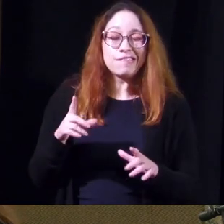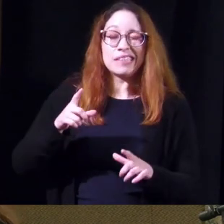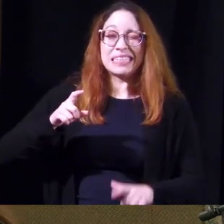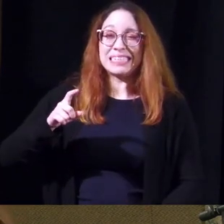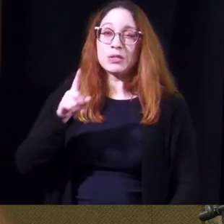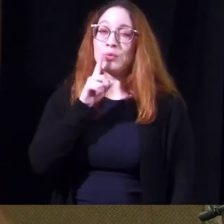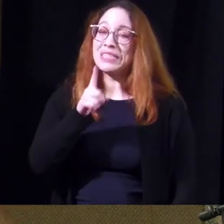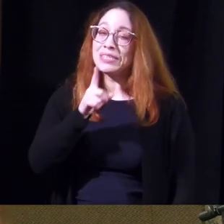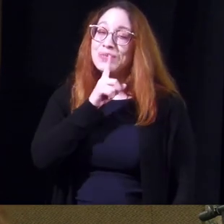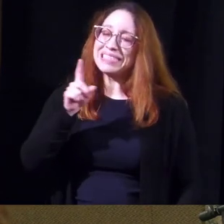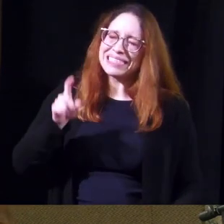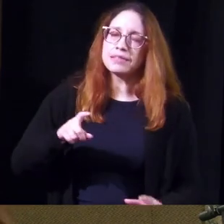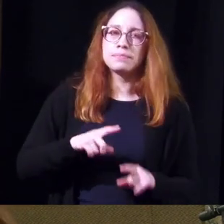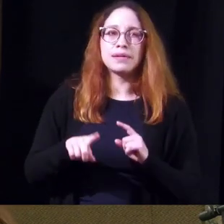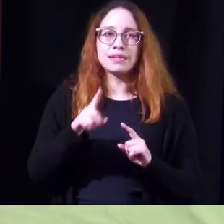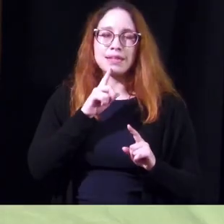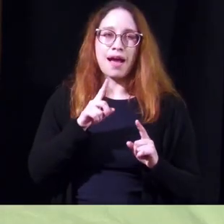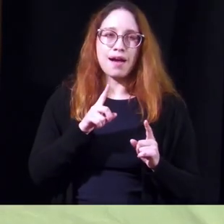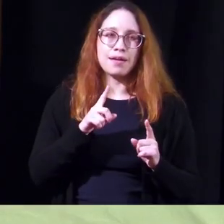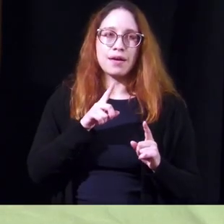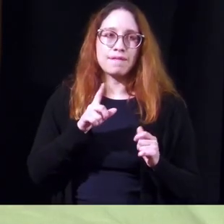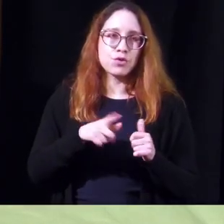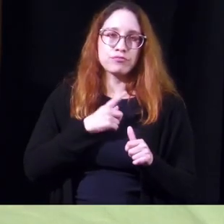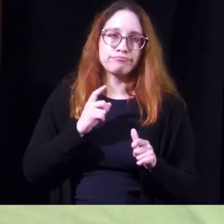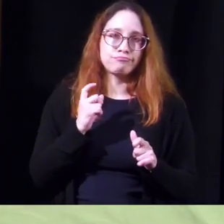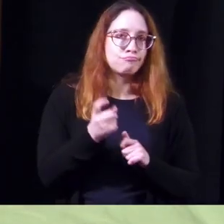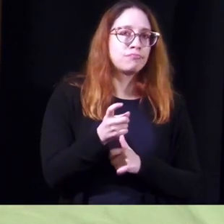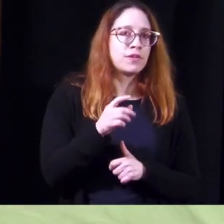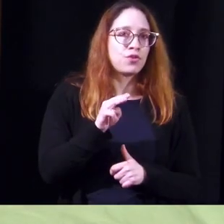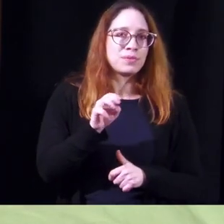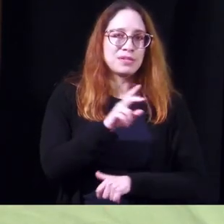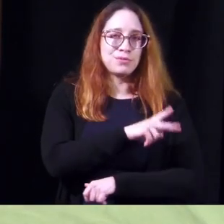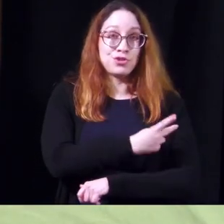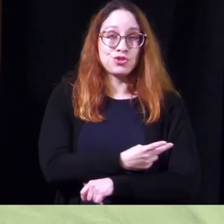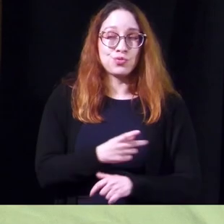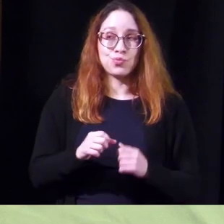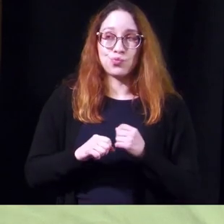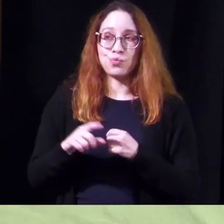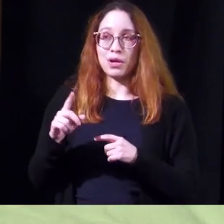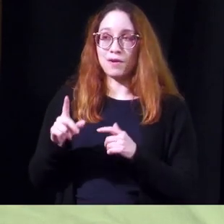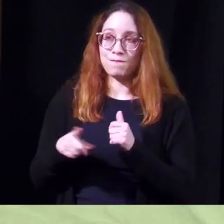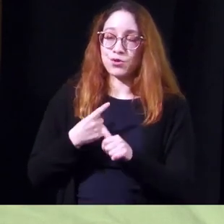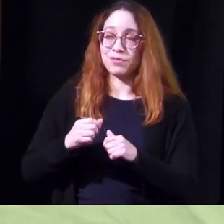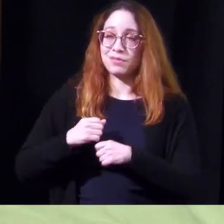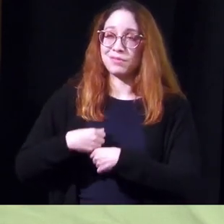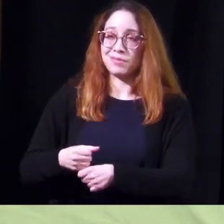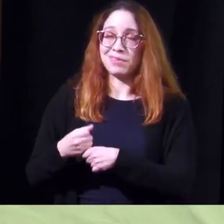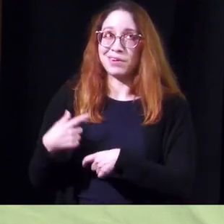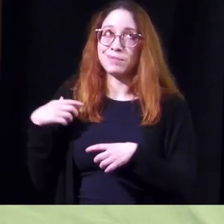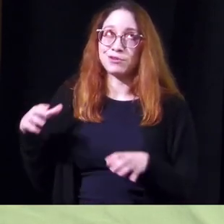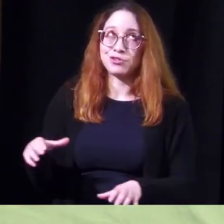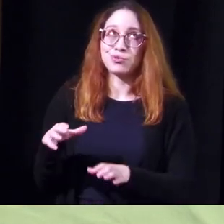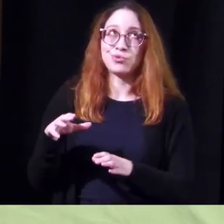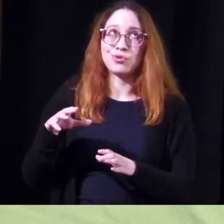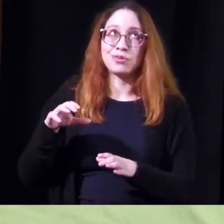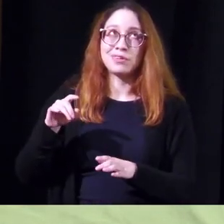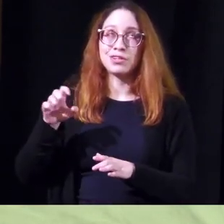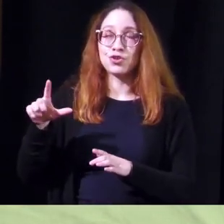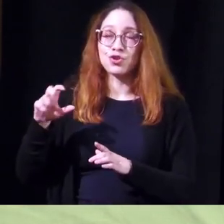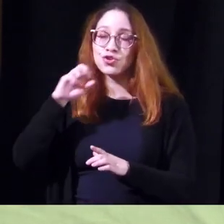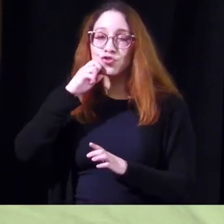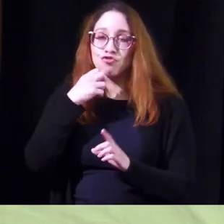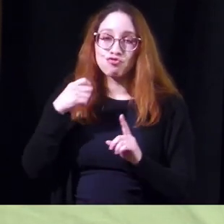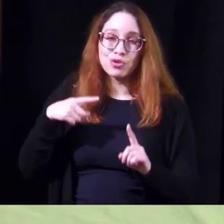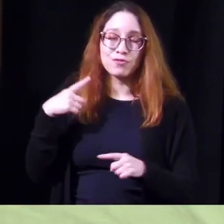it's not indicated for ms patients so i've when it first came out i've been doing the sacral nerve stimulation for over 20